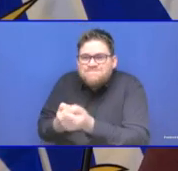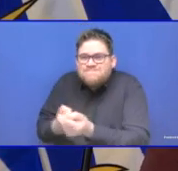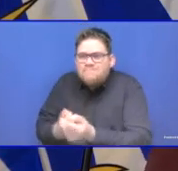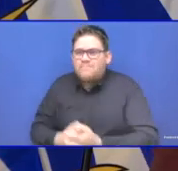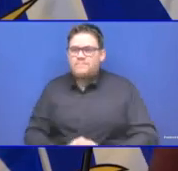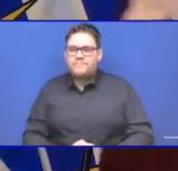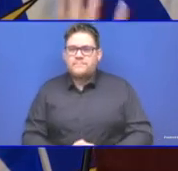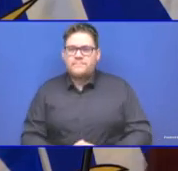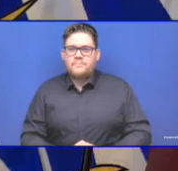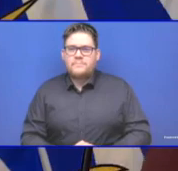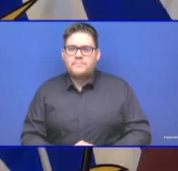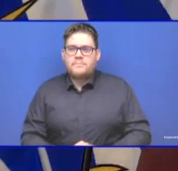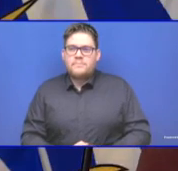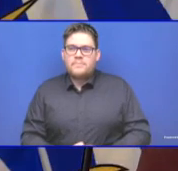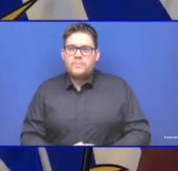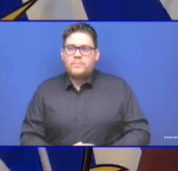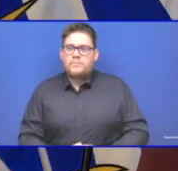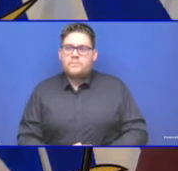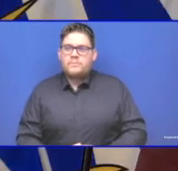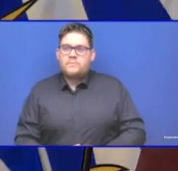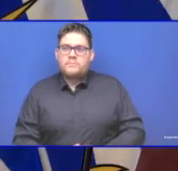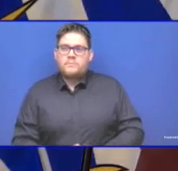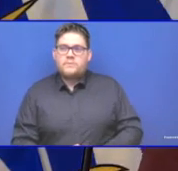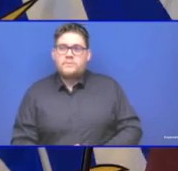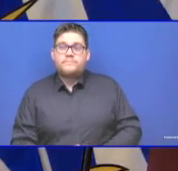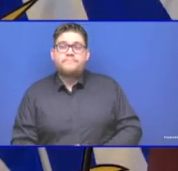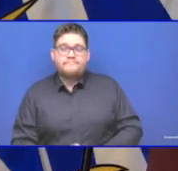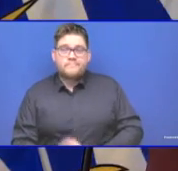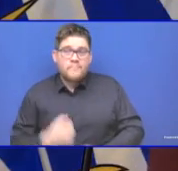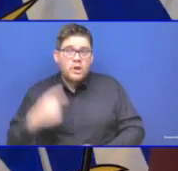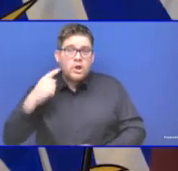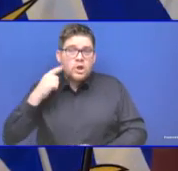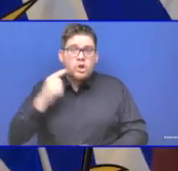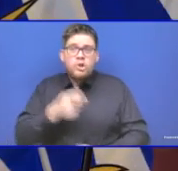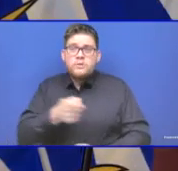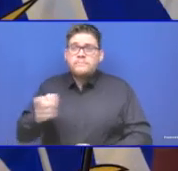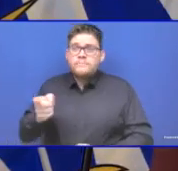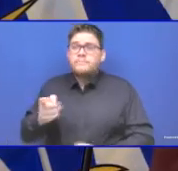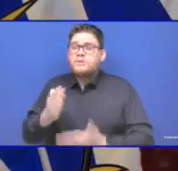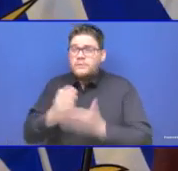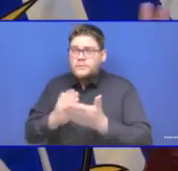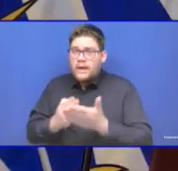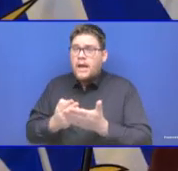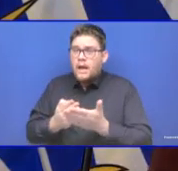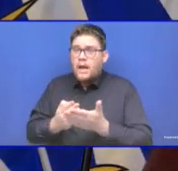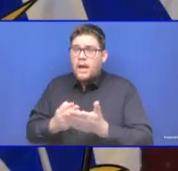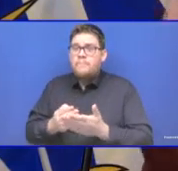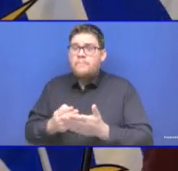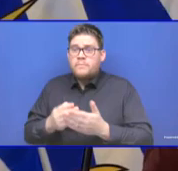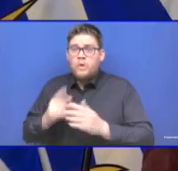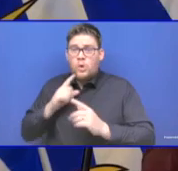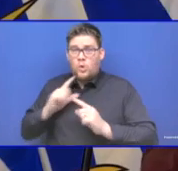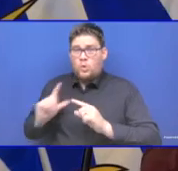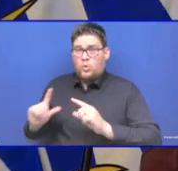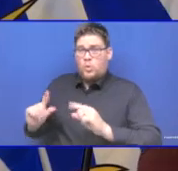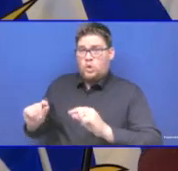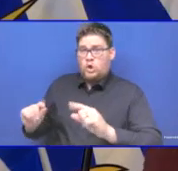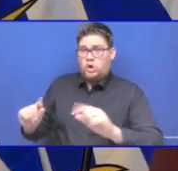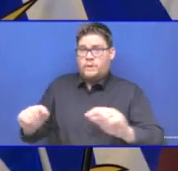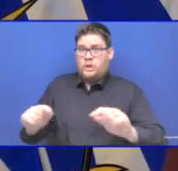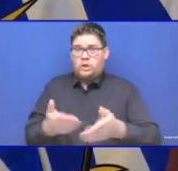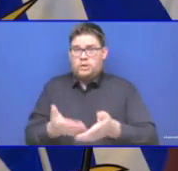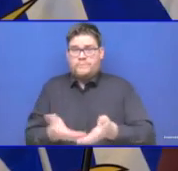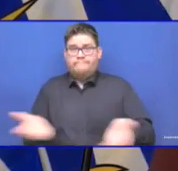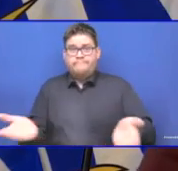people in my life that there's two other things that I